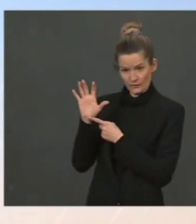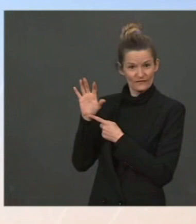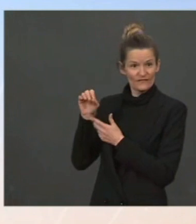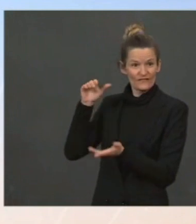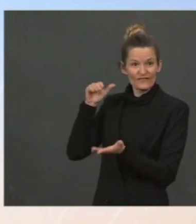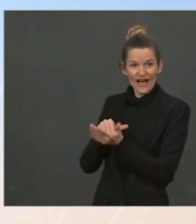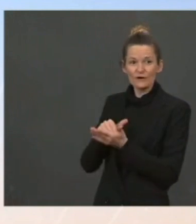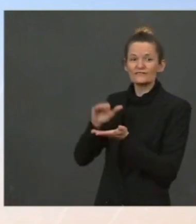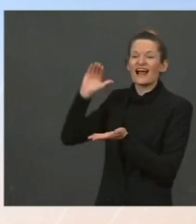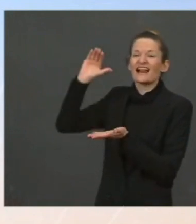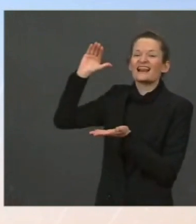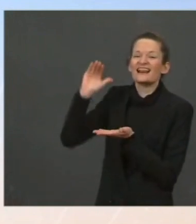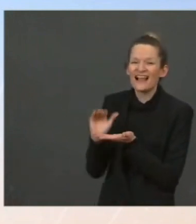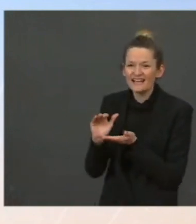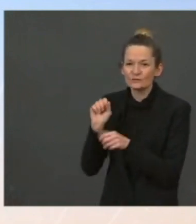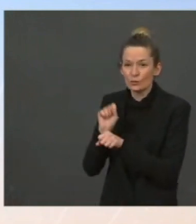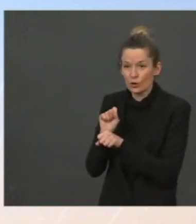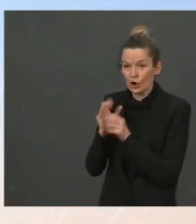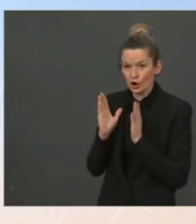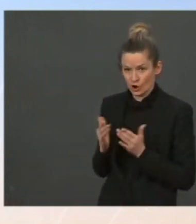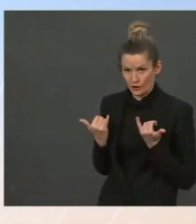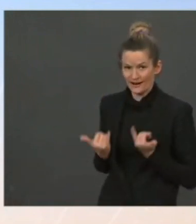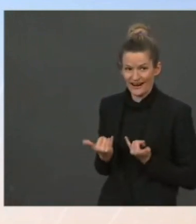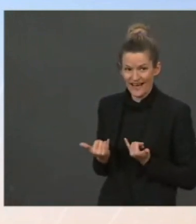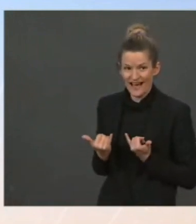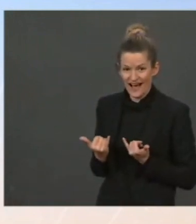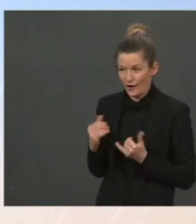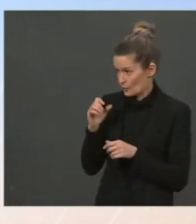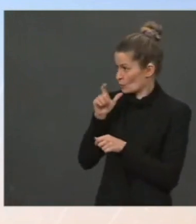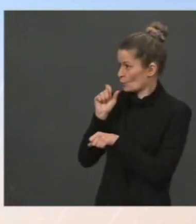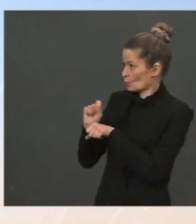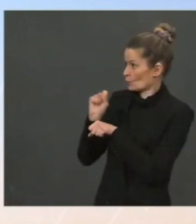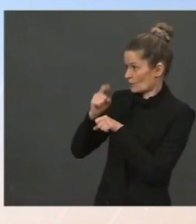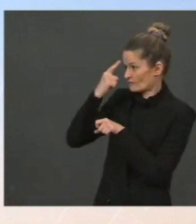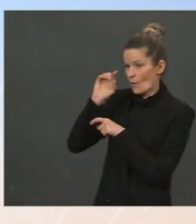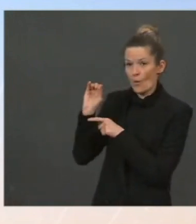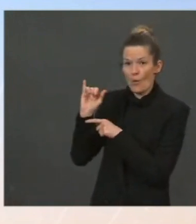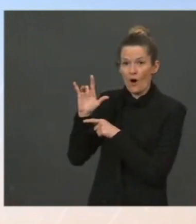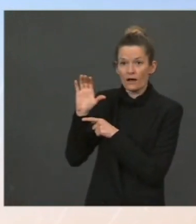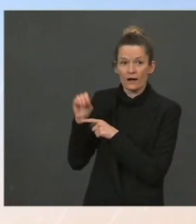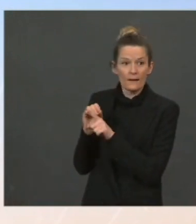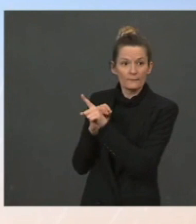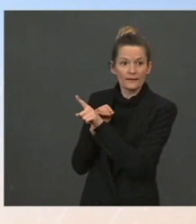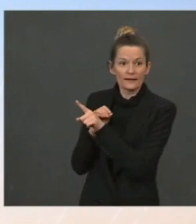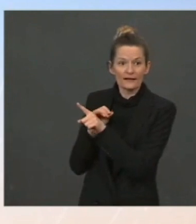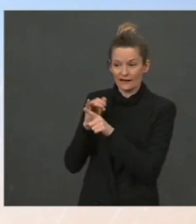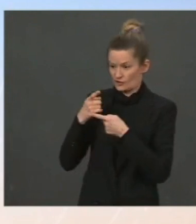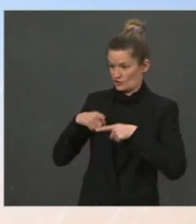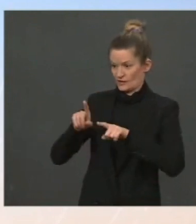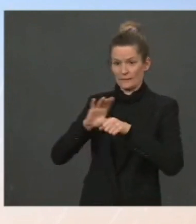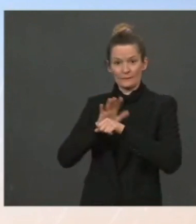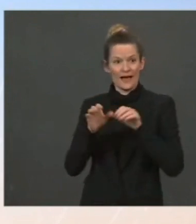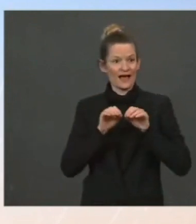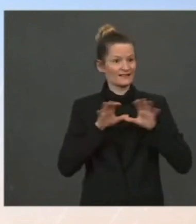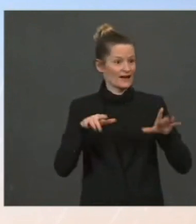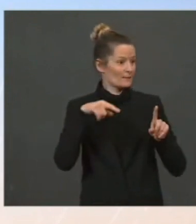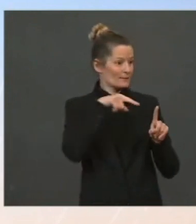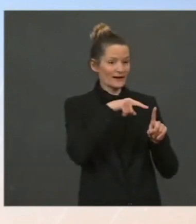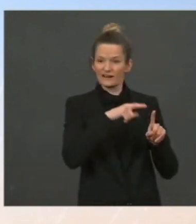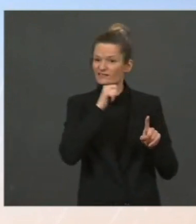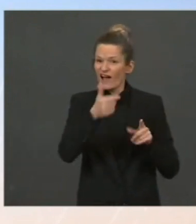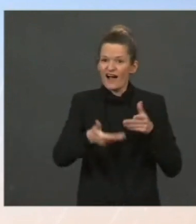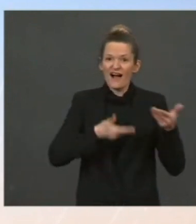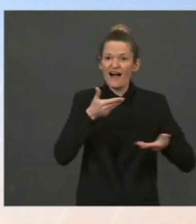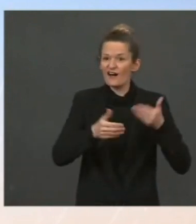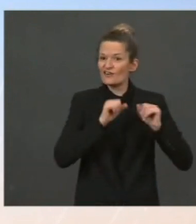was over 200,000 people who were working in the industry before the pandemic. They have not rehired people. They have not turned